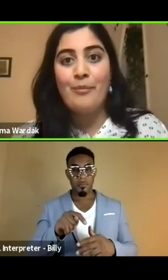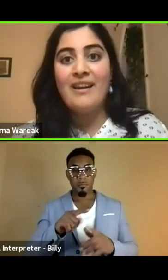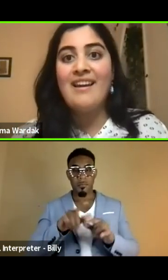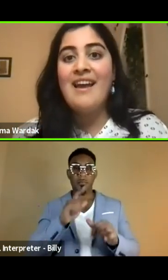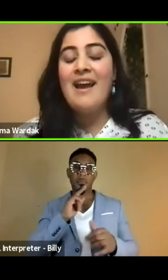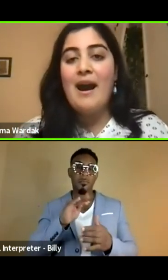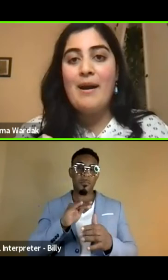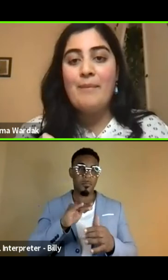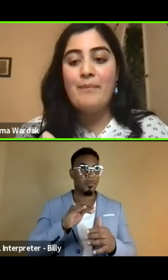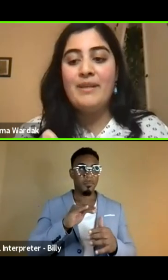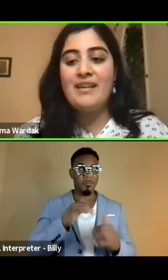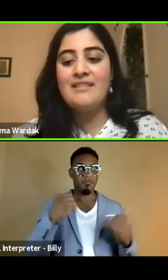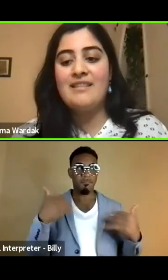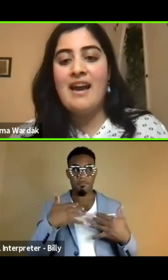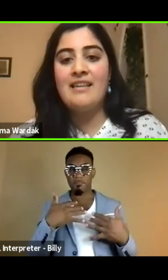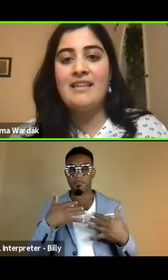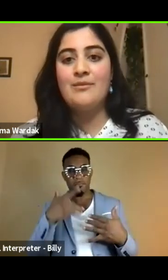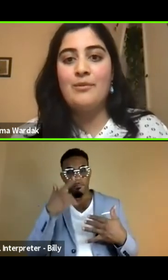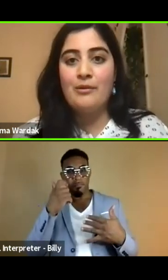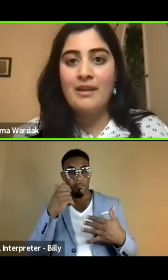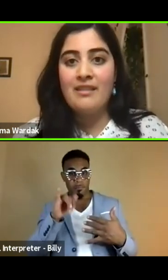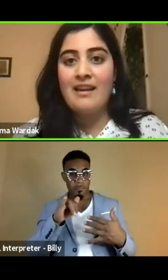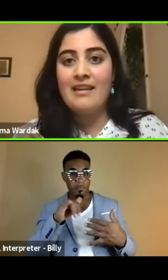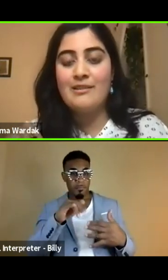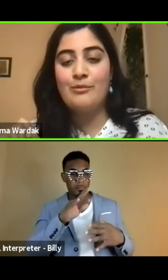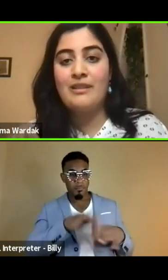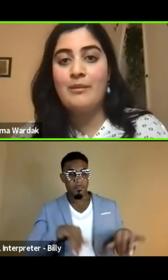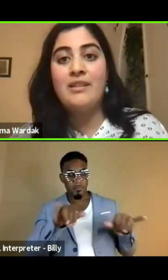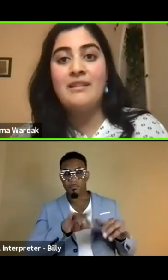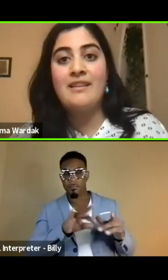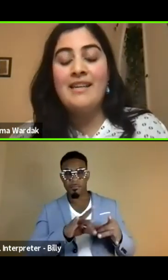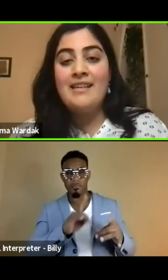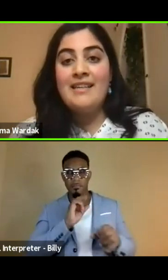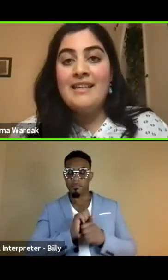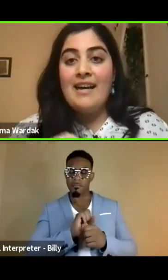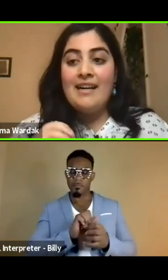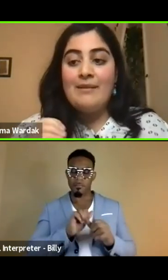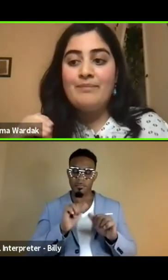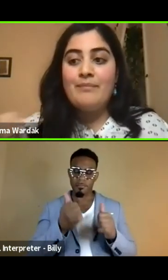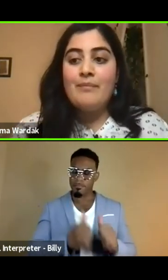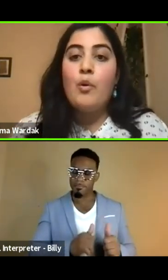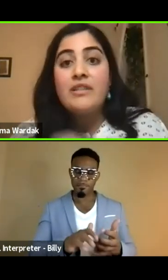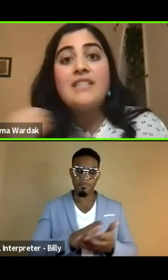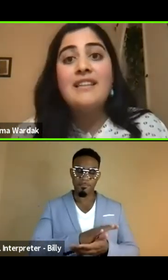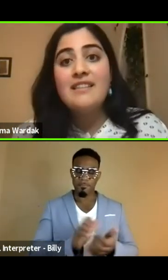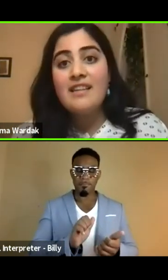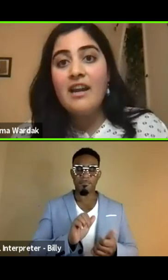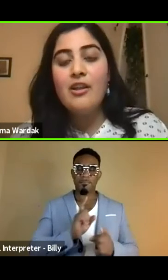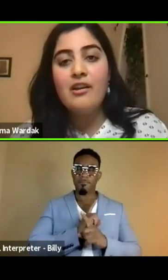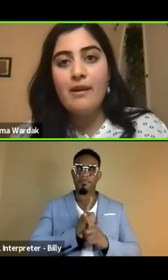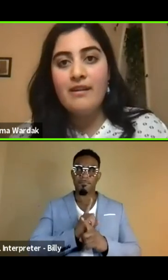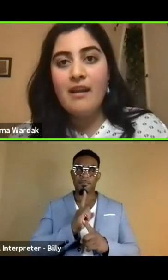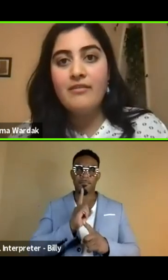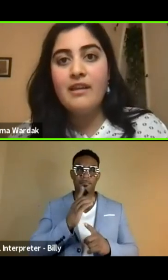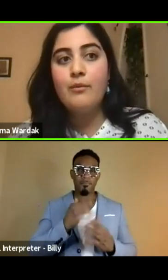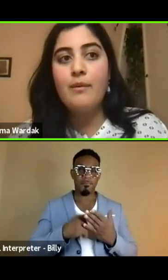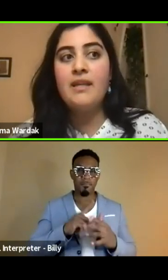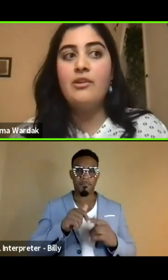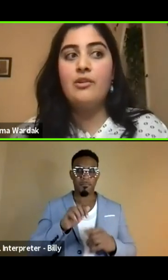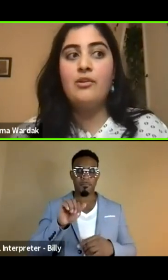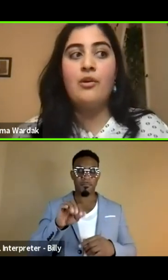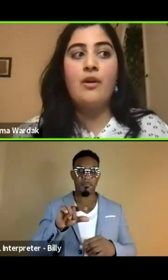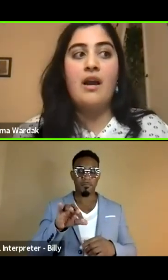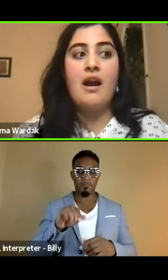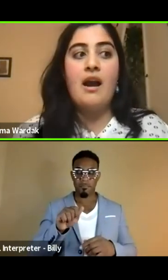Islamophobic. Um, because that is rhetoric that has really been, um, poisoning the dialogue around Afghan